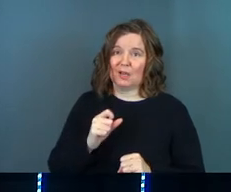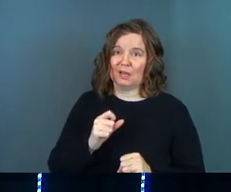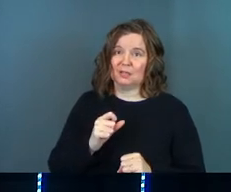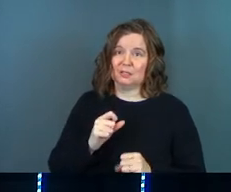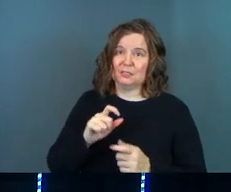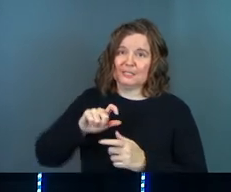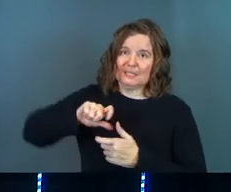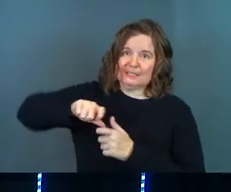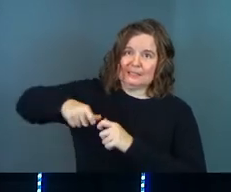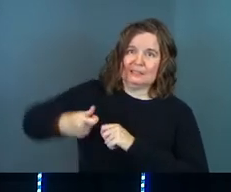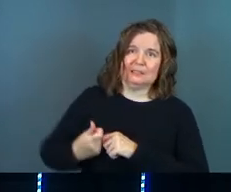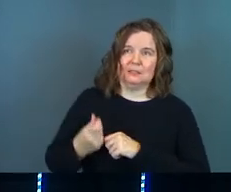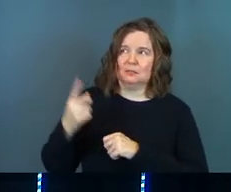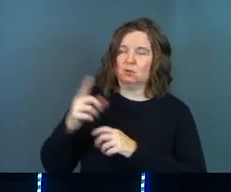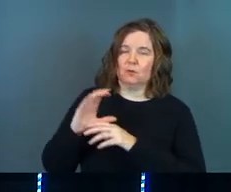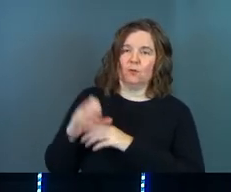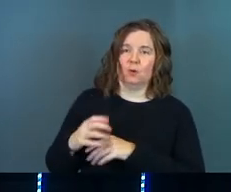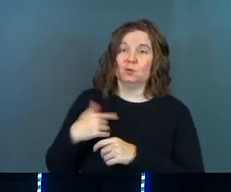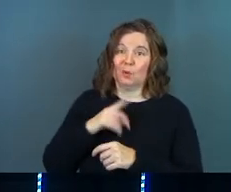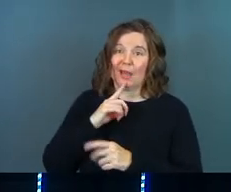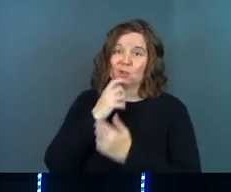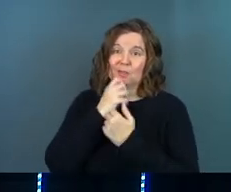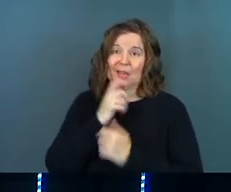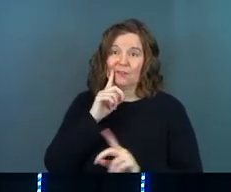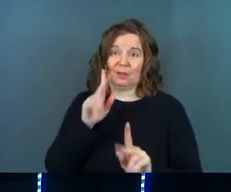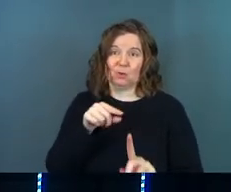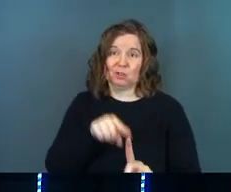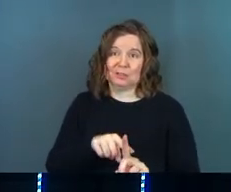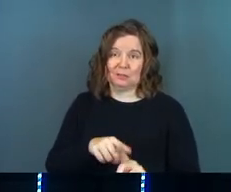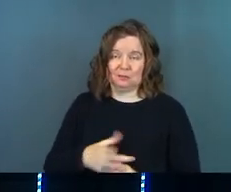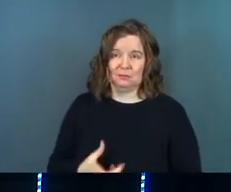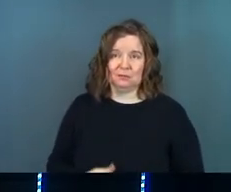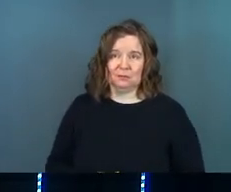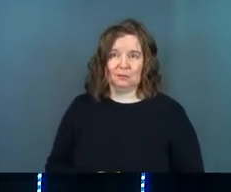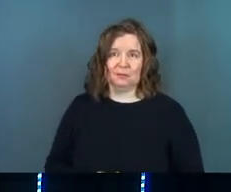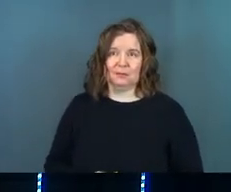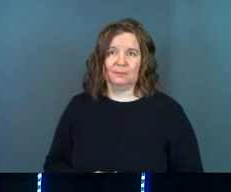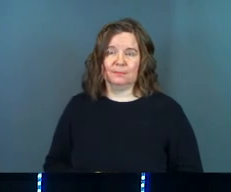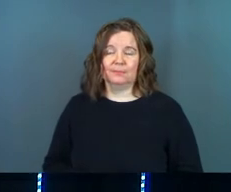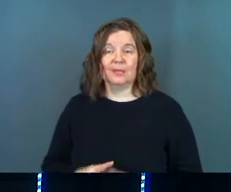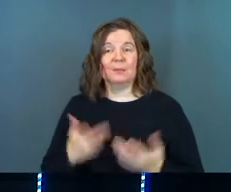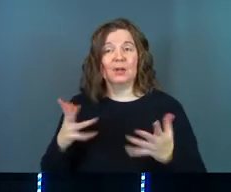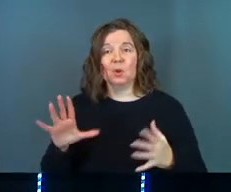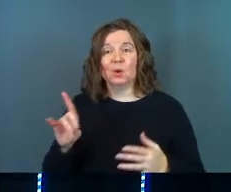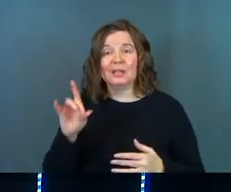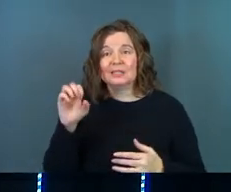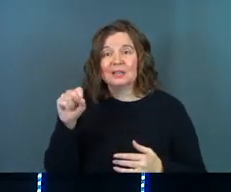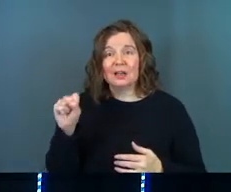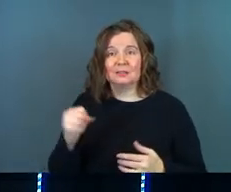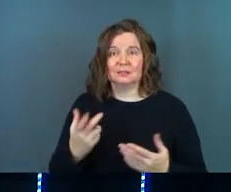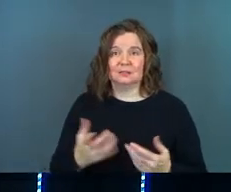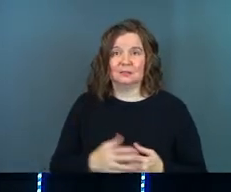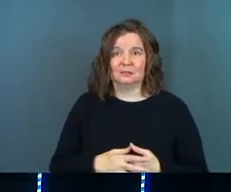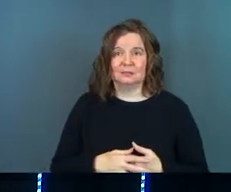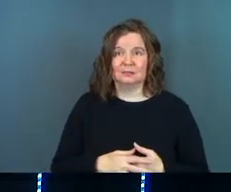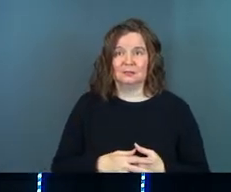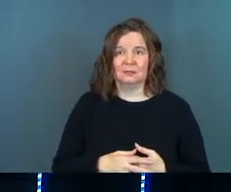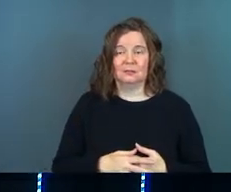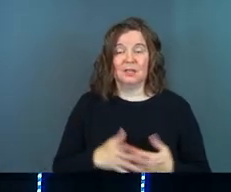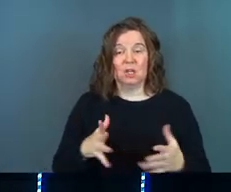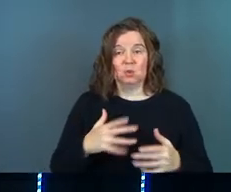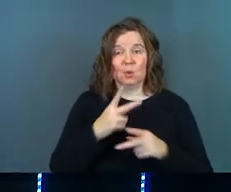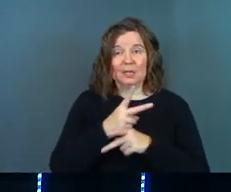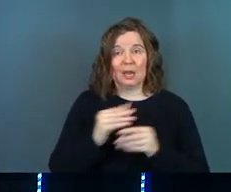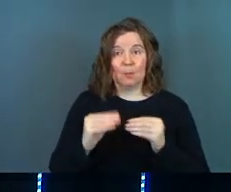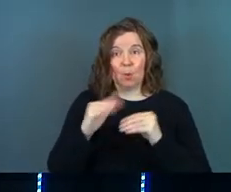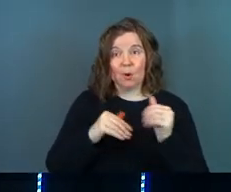to arm twist your father in heaven to actually care for this person that you care about. And he already does. He